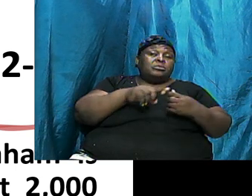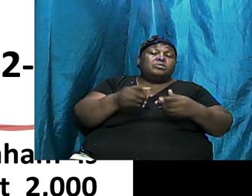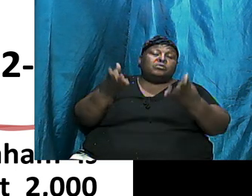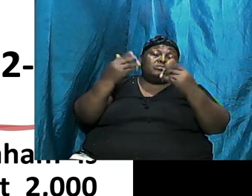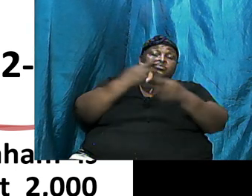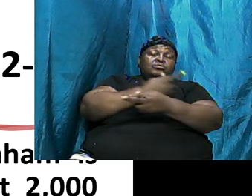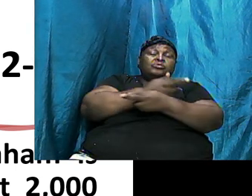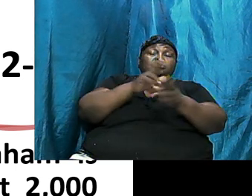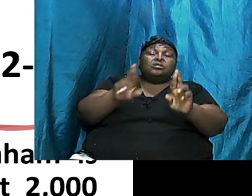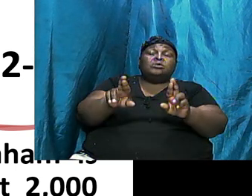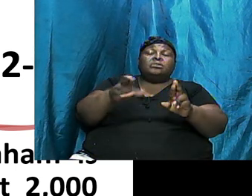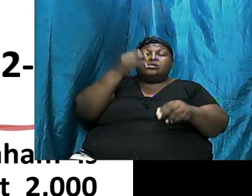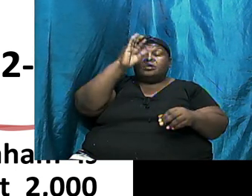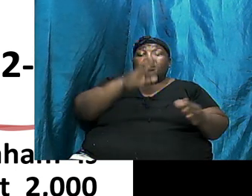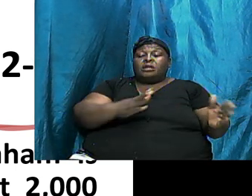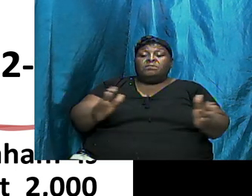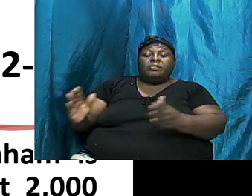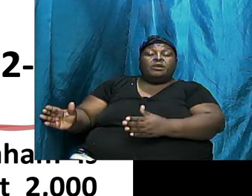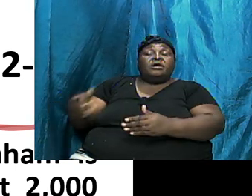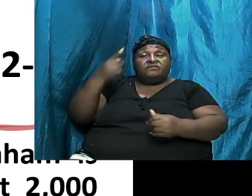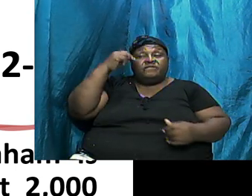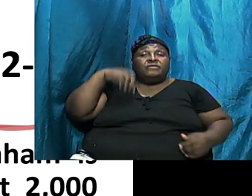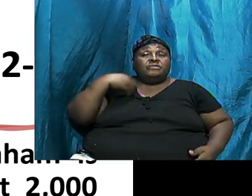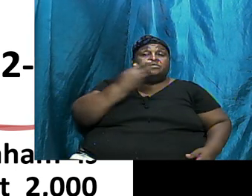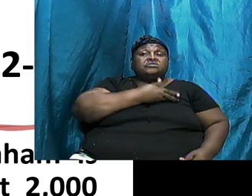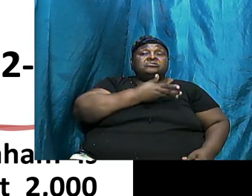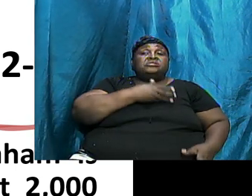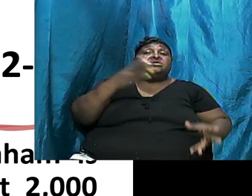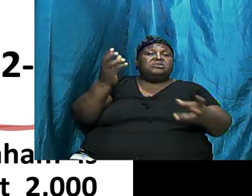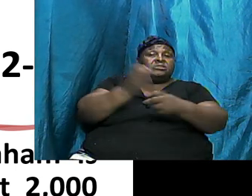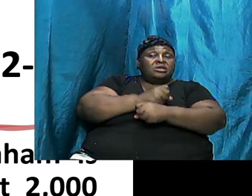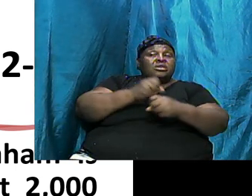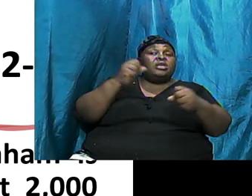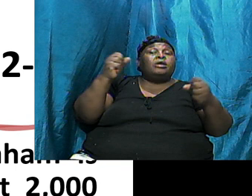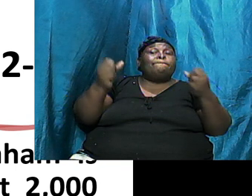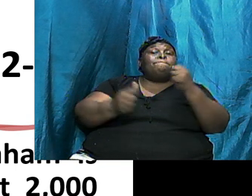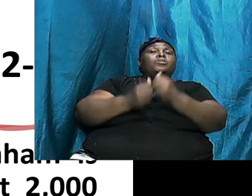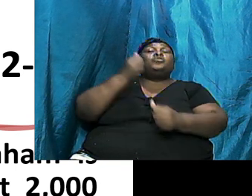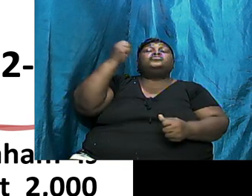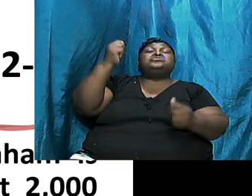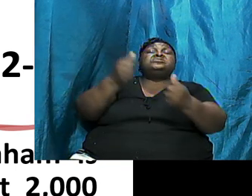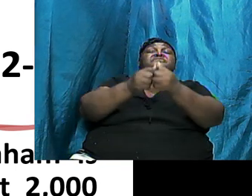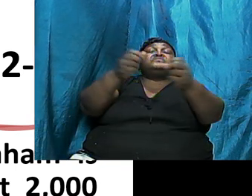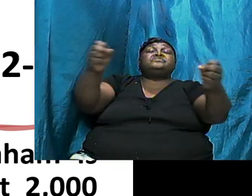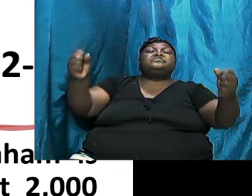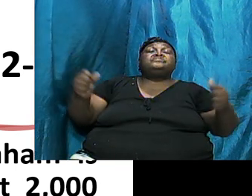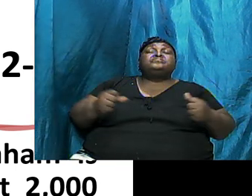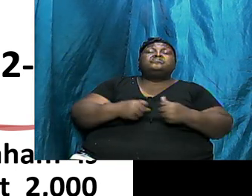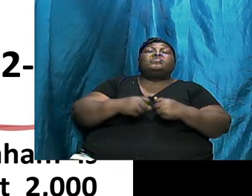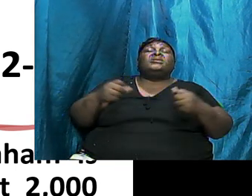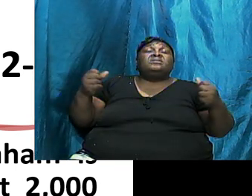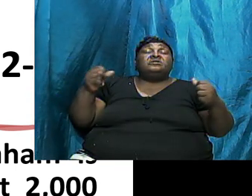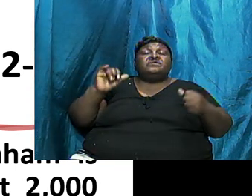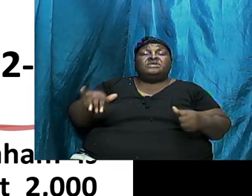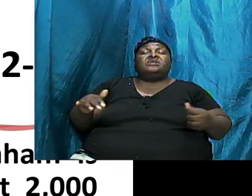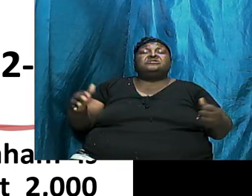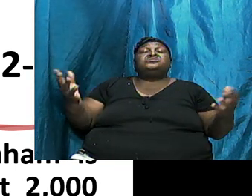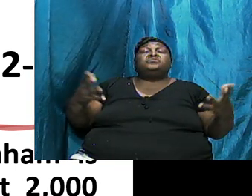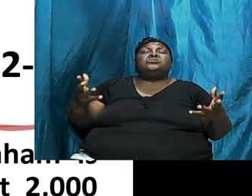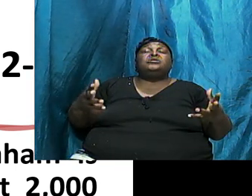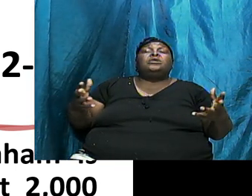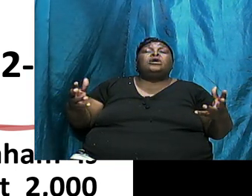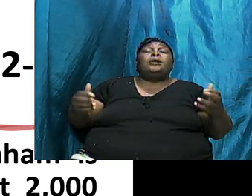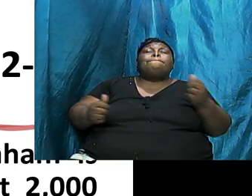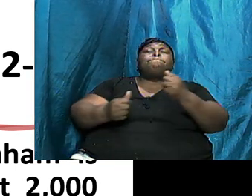It Comes To God's Plan For Us It Is Taking Up Most Of The Space Because That Is What Is Most